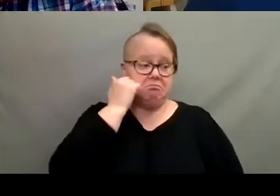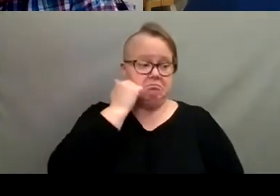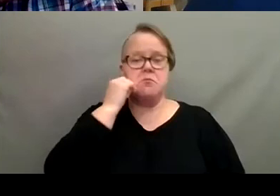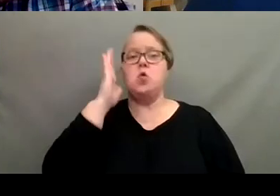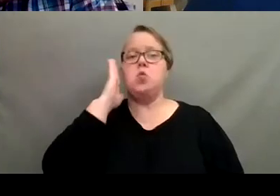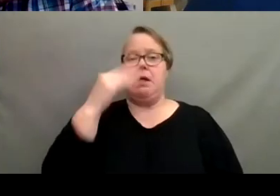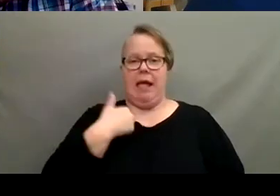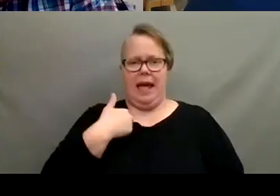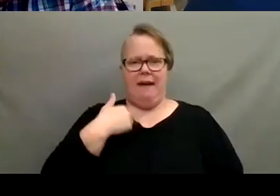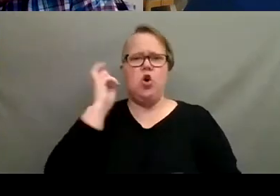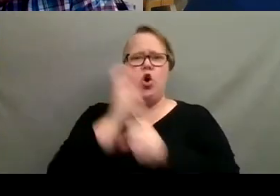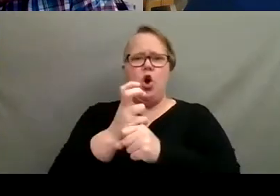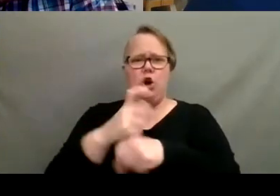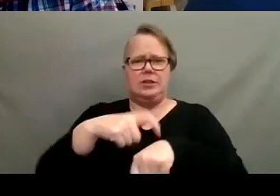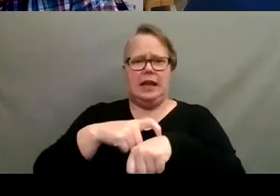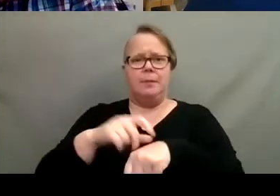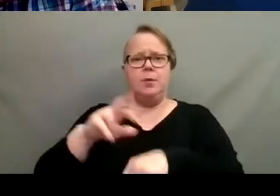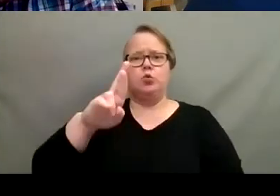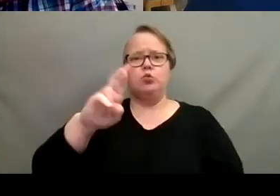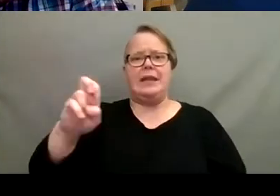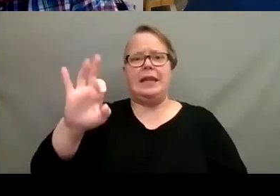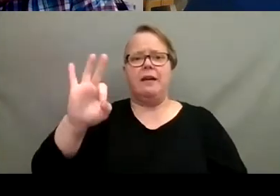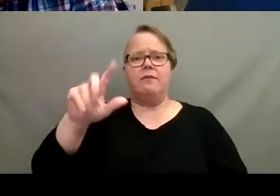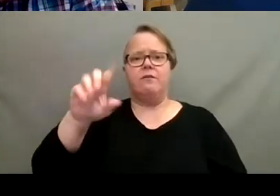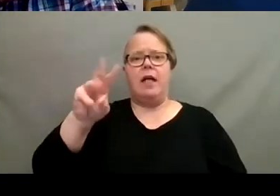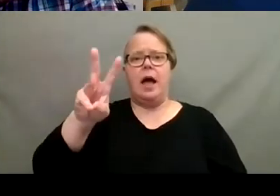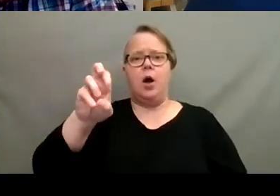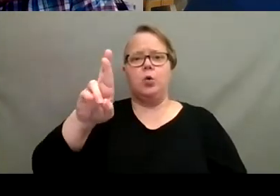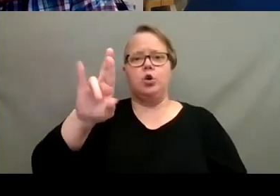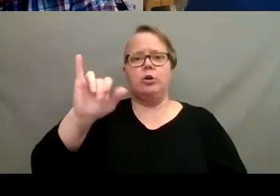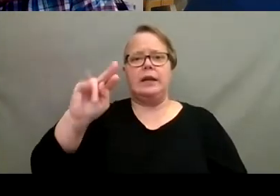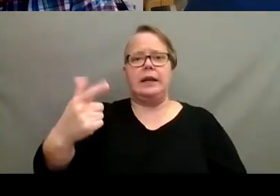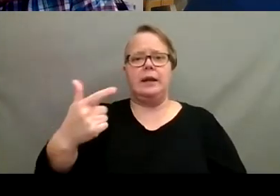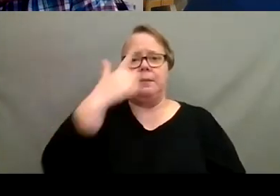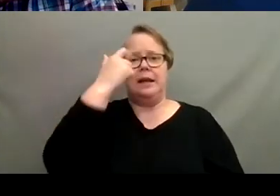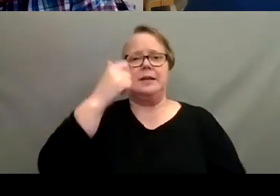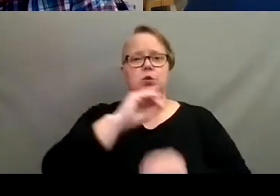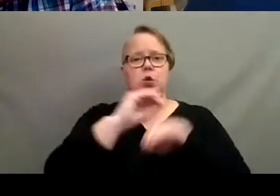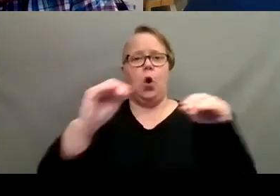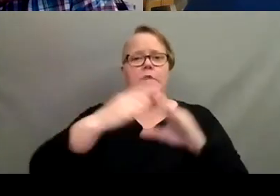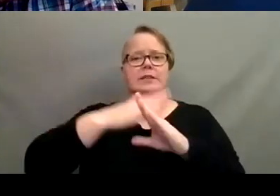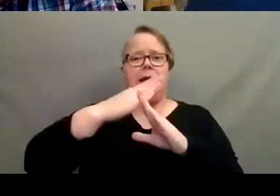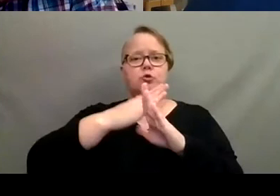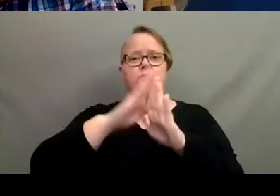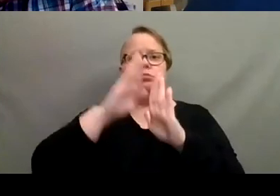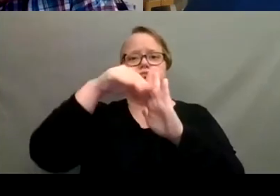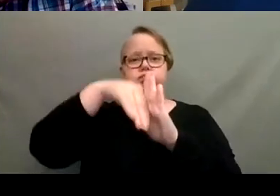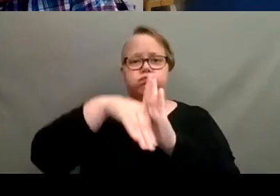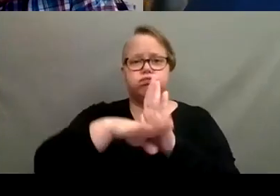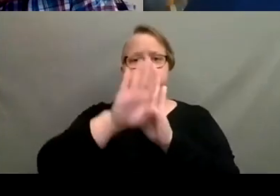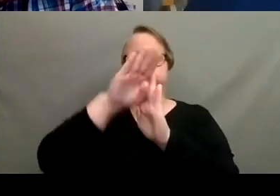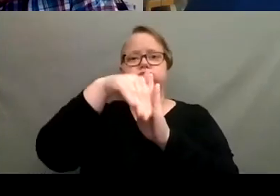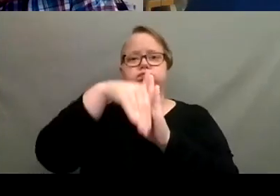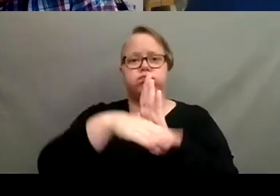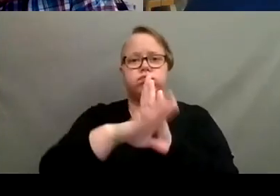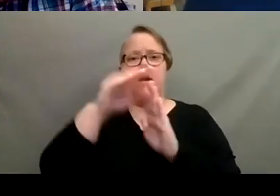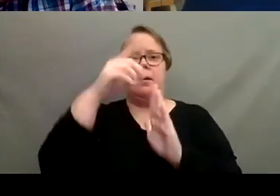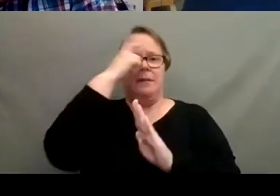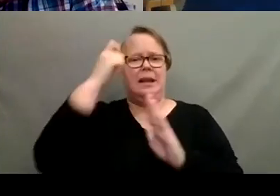difficult time re-flowering it because it's not going to get much temperature fluctuation from day to night. Your house is going to be a fairly